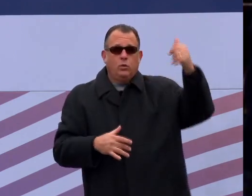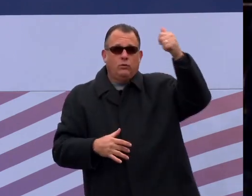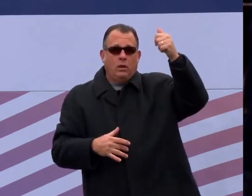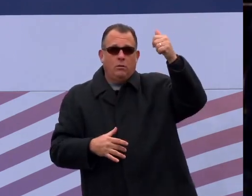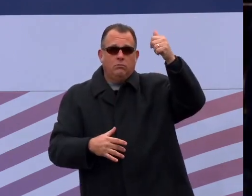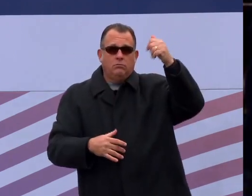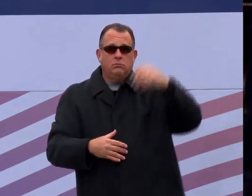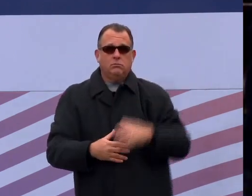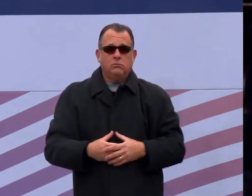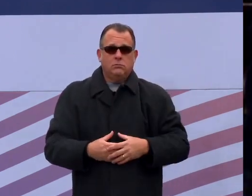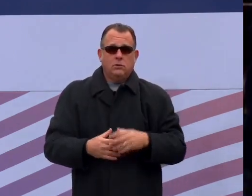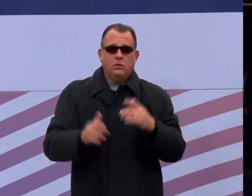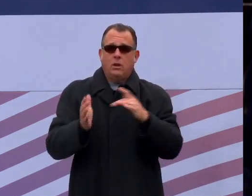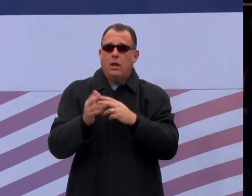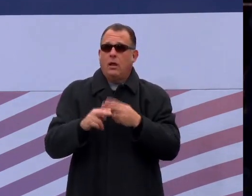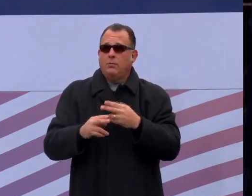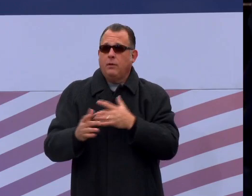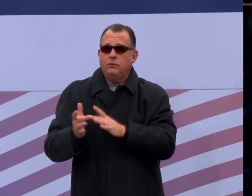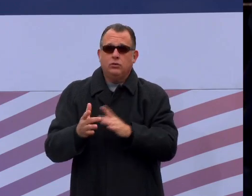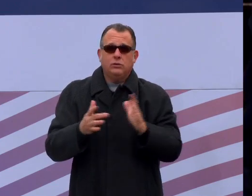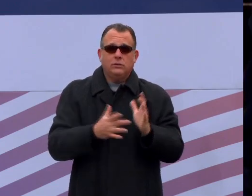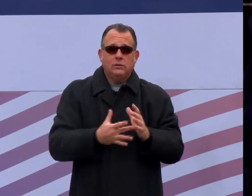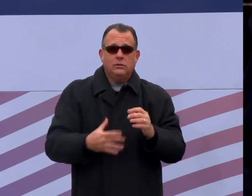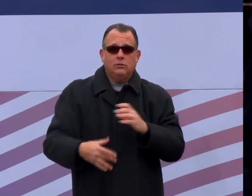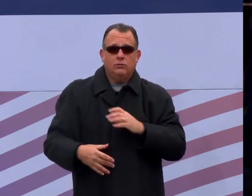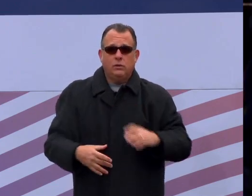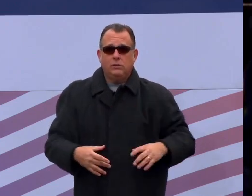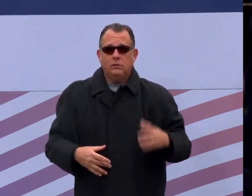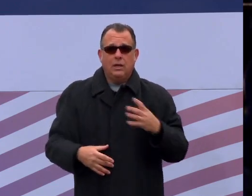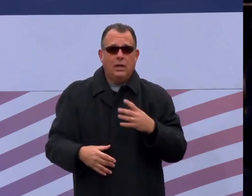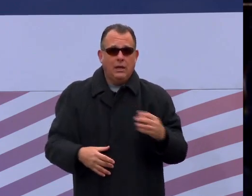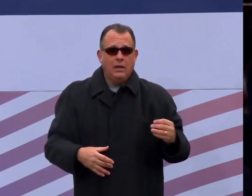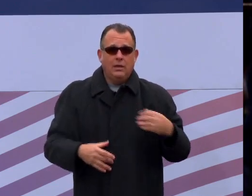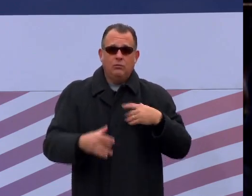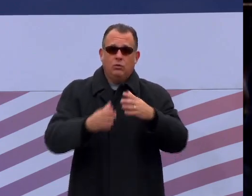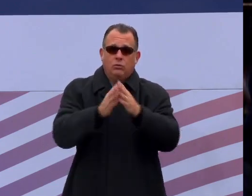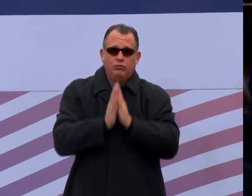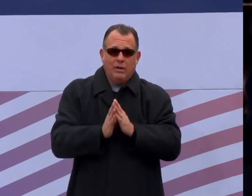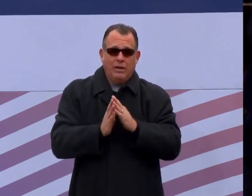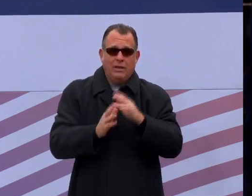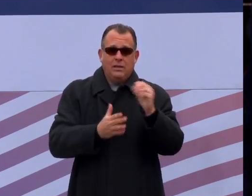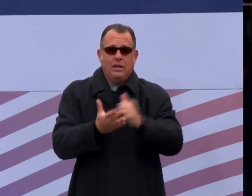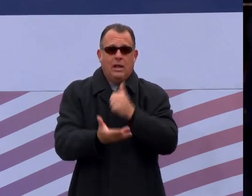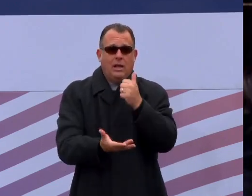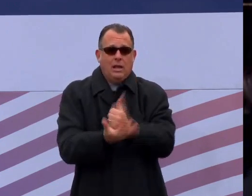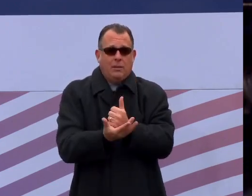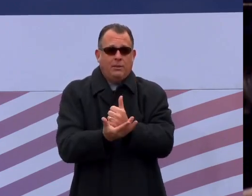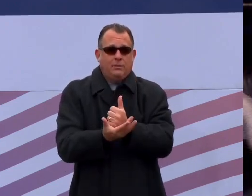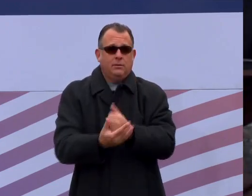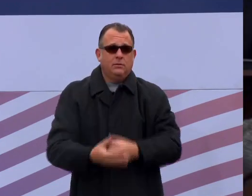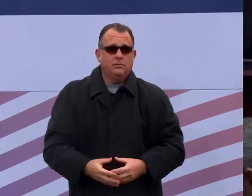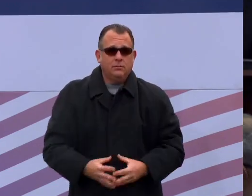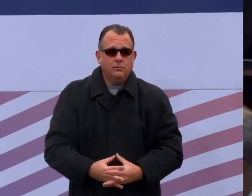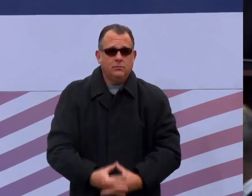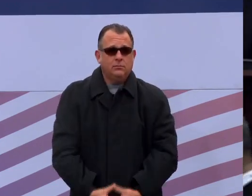name of Jesus Christ. And for his sake we do pray, let us all say, amen. Amen.